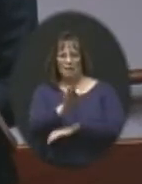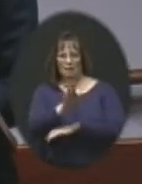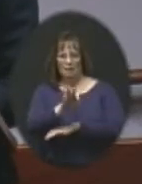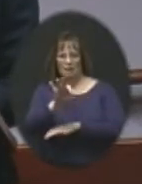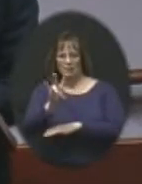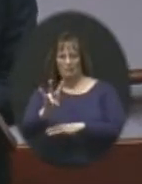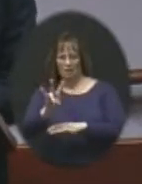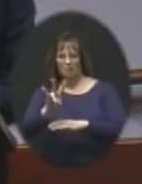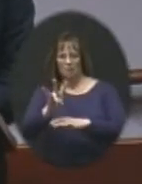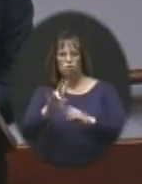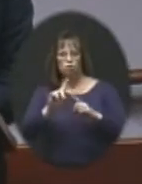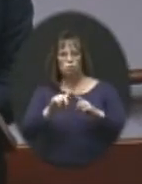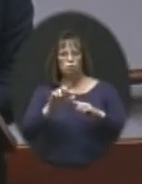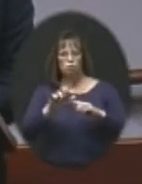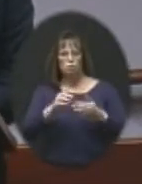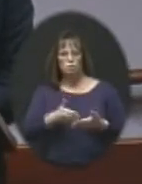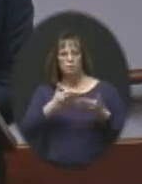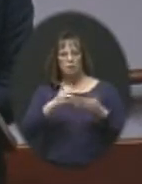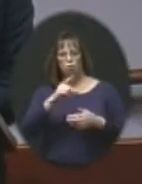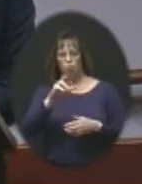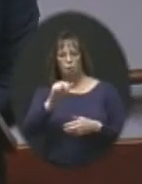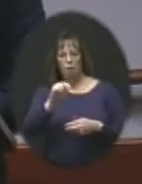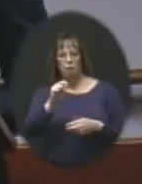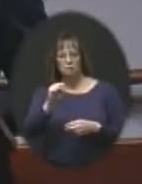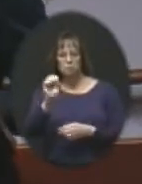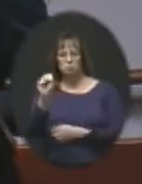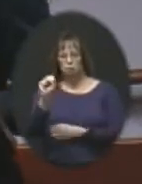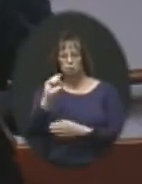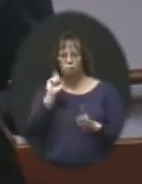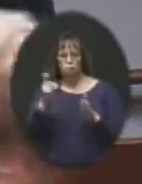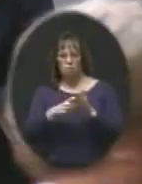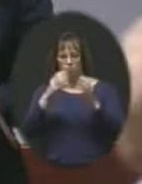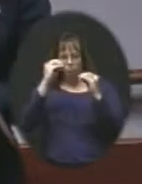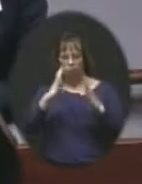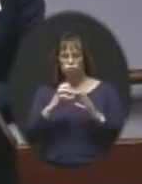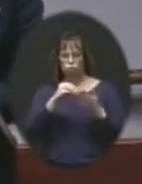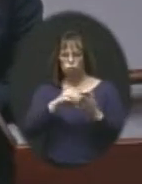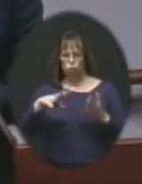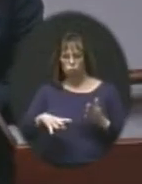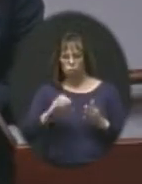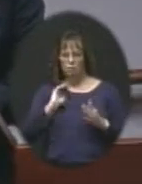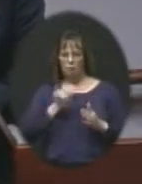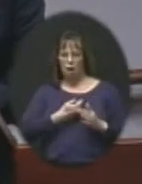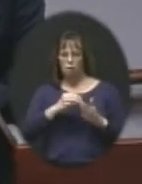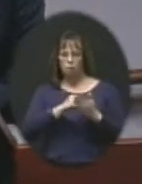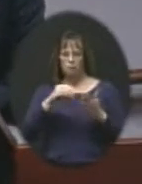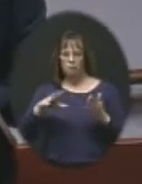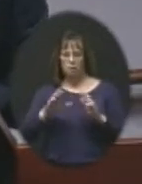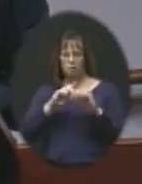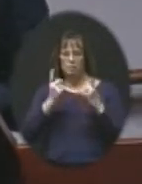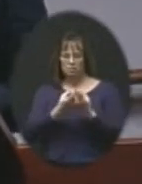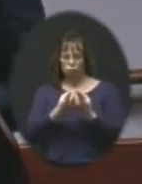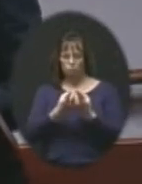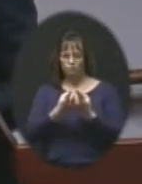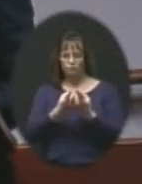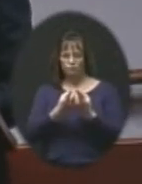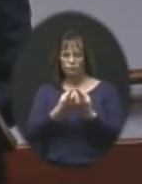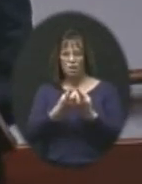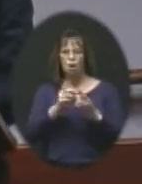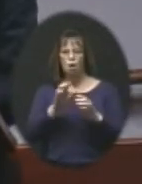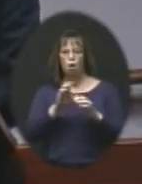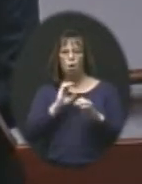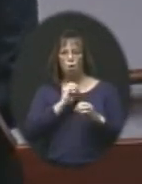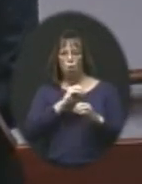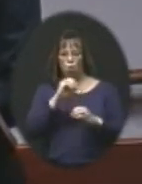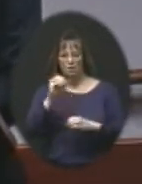mission of the foundation is to provide grants, scholarships, and recognitions for the teachers and students of our district. Under their leadership, Olathe staff